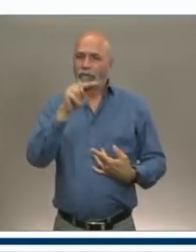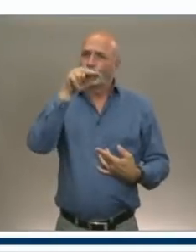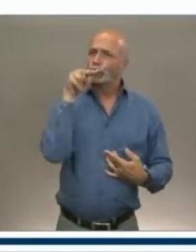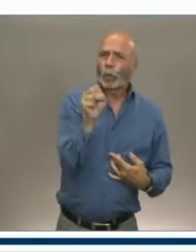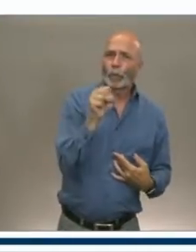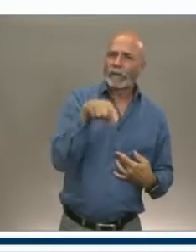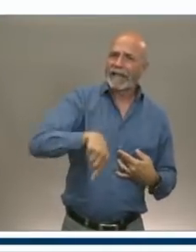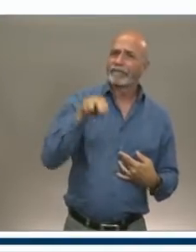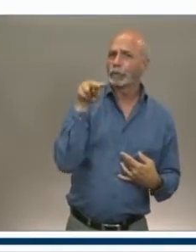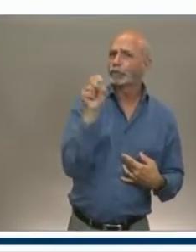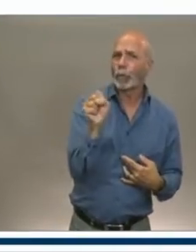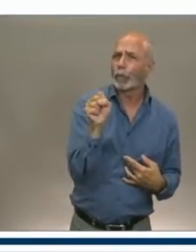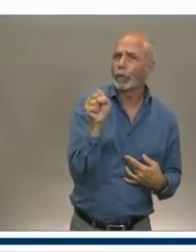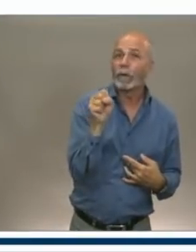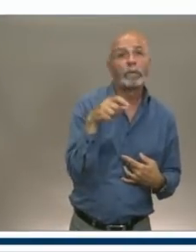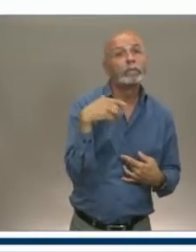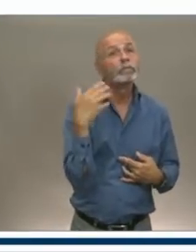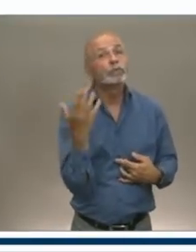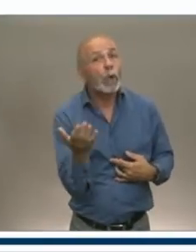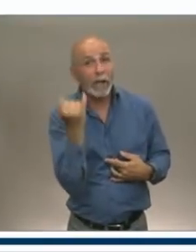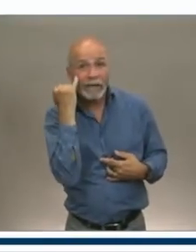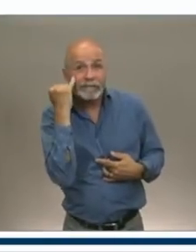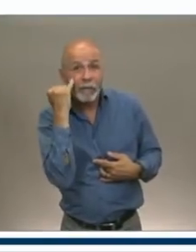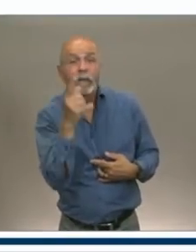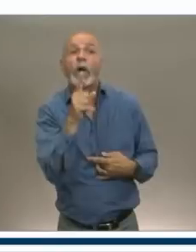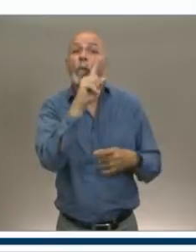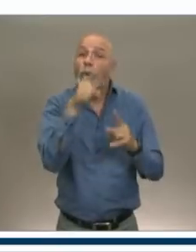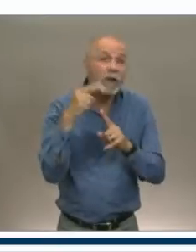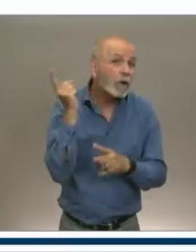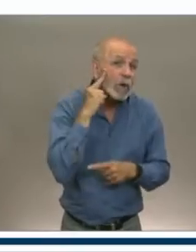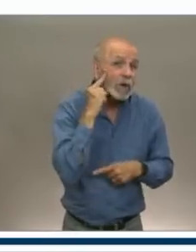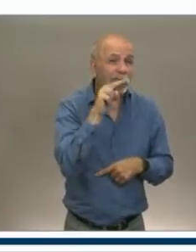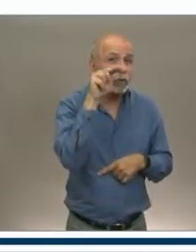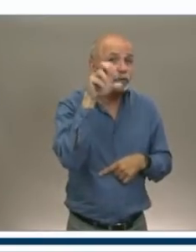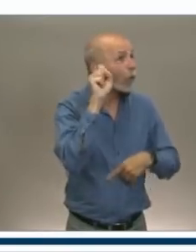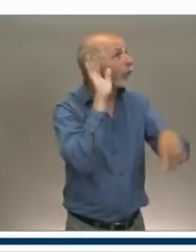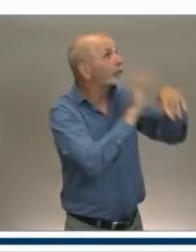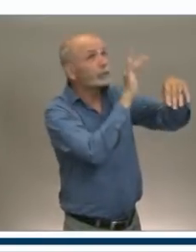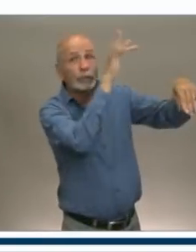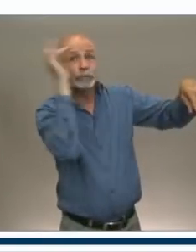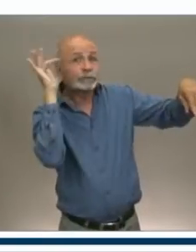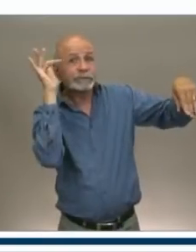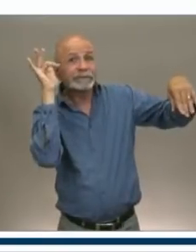So when tourism shines, Nova Scotia shines.